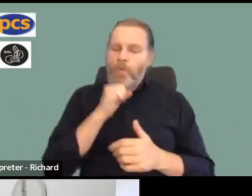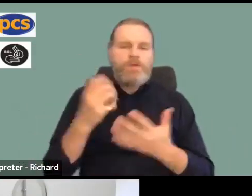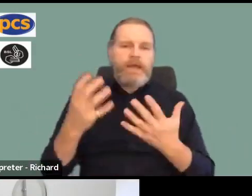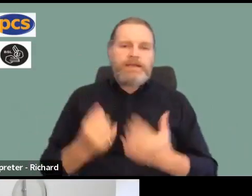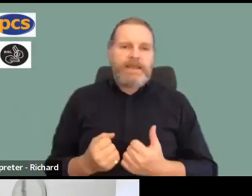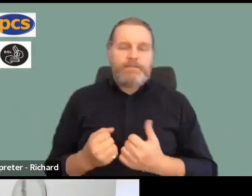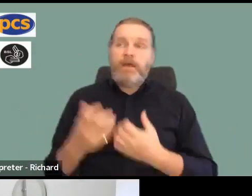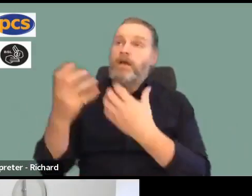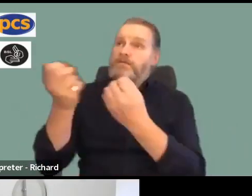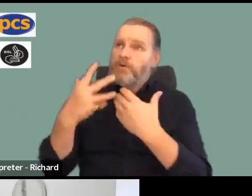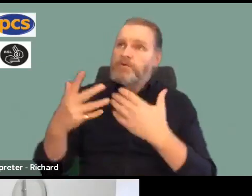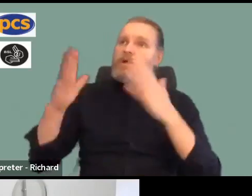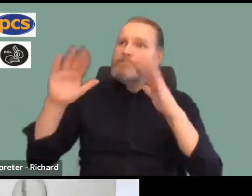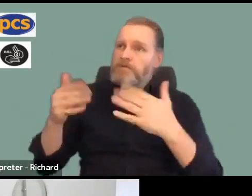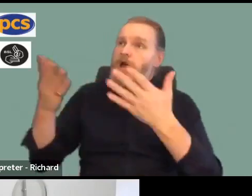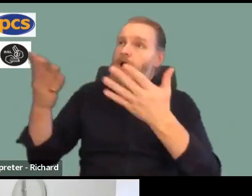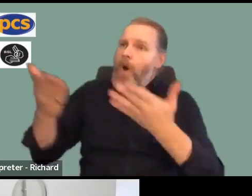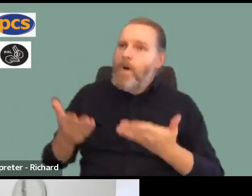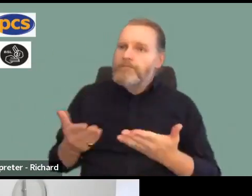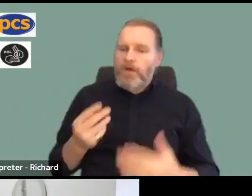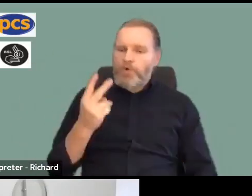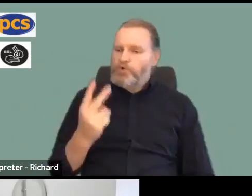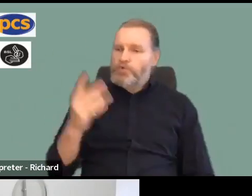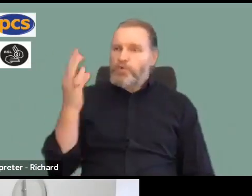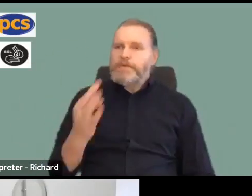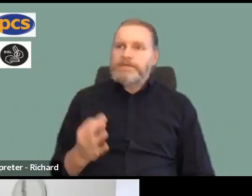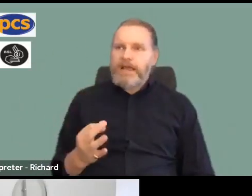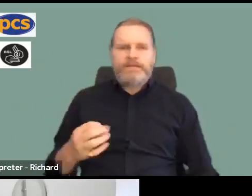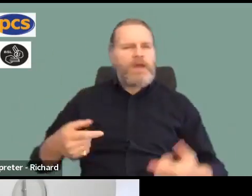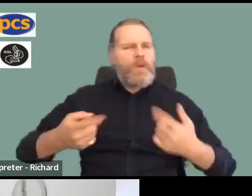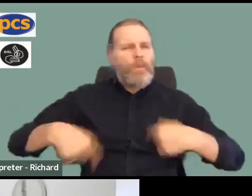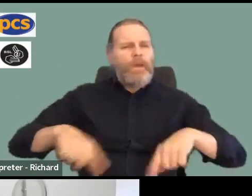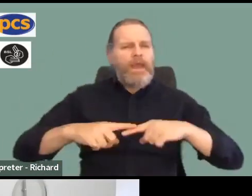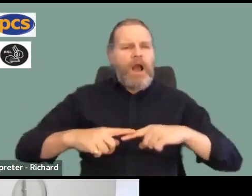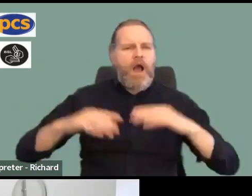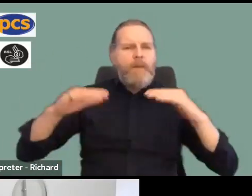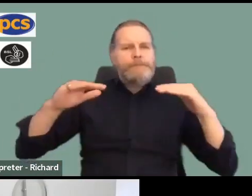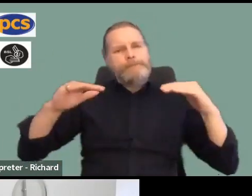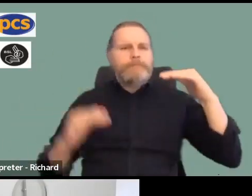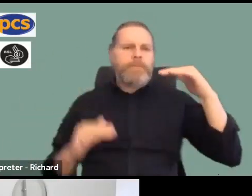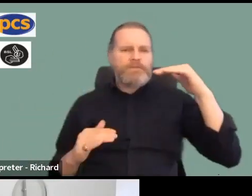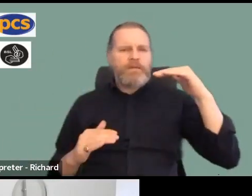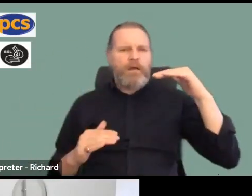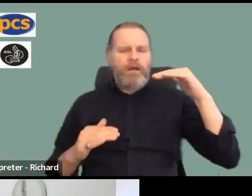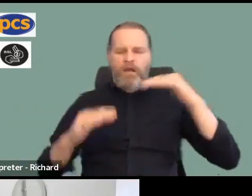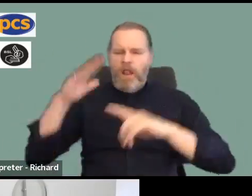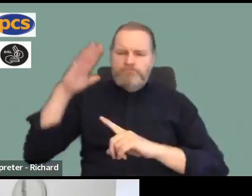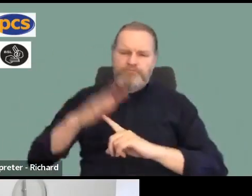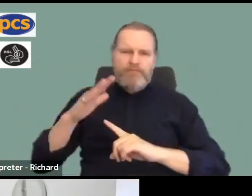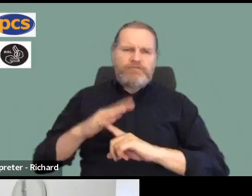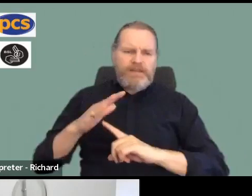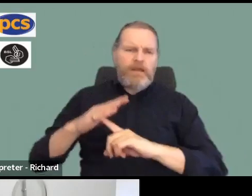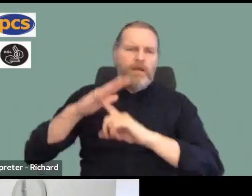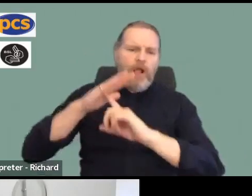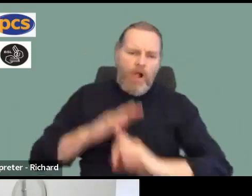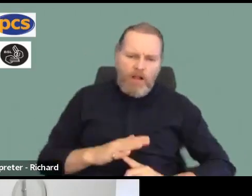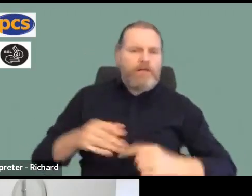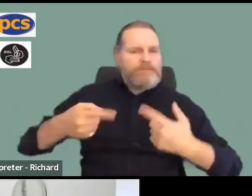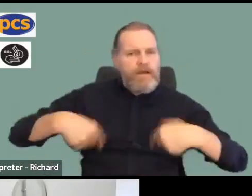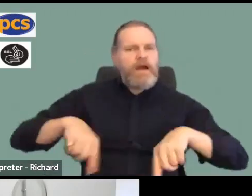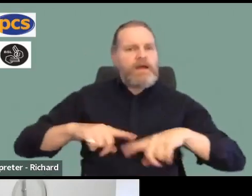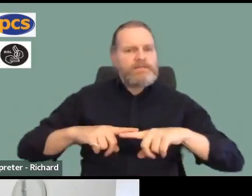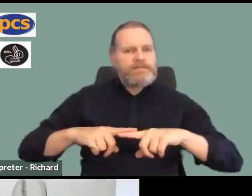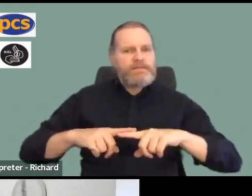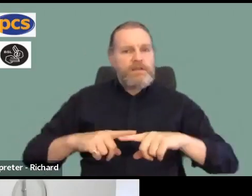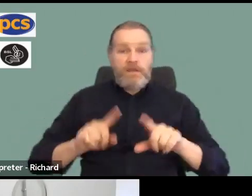2%. It's further proof that we are always bottom of the government's priority list. So what we now need to imagine is